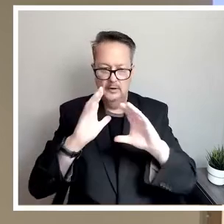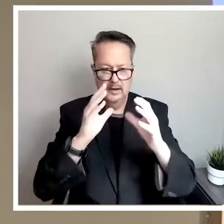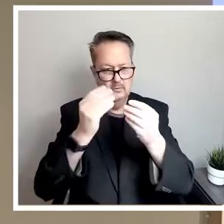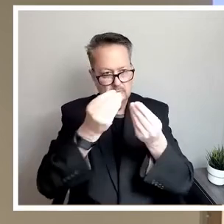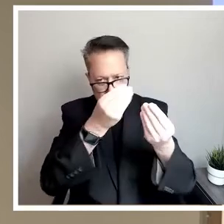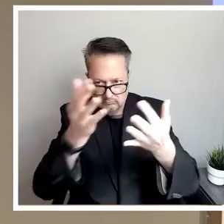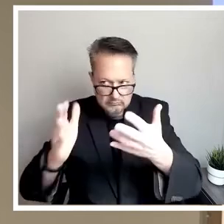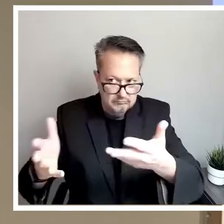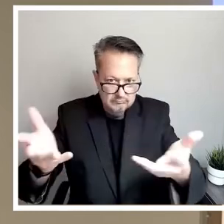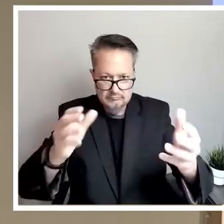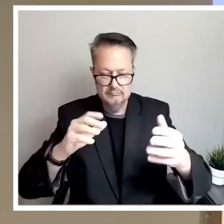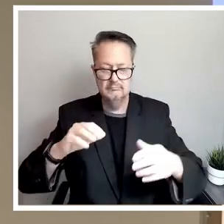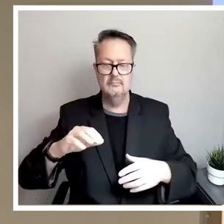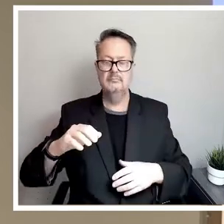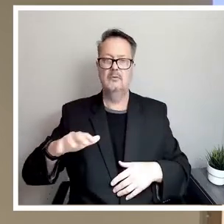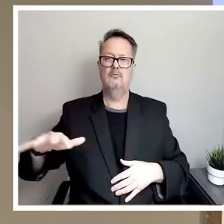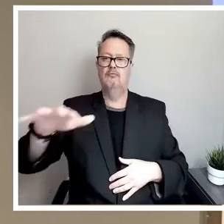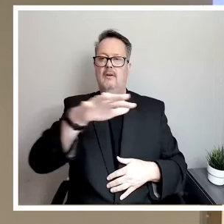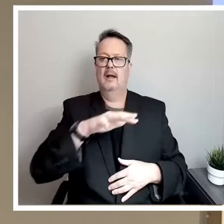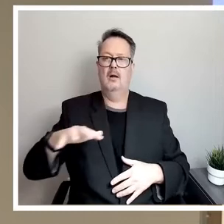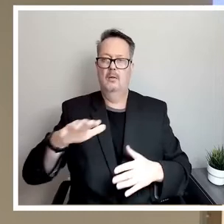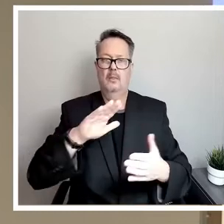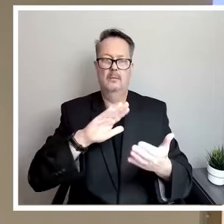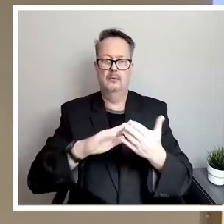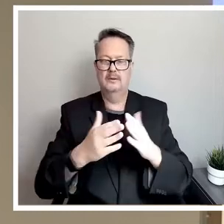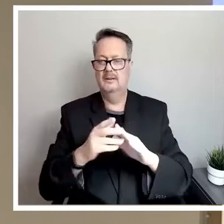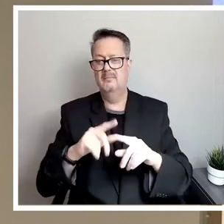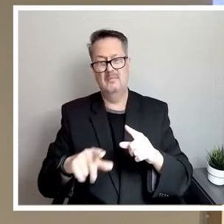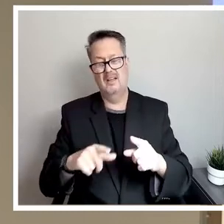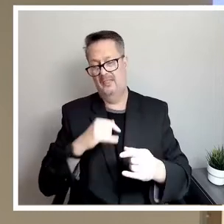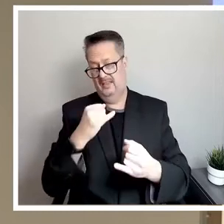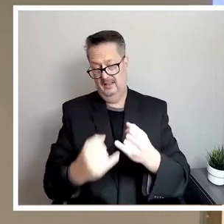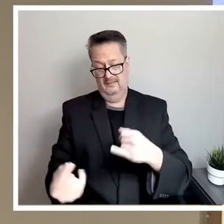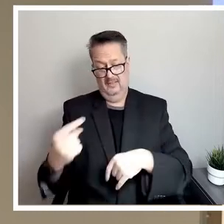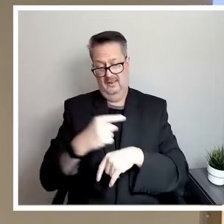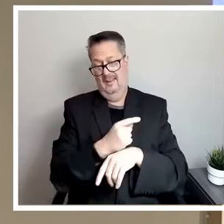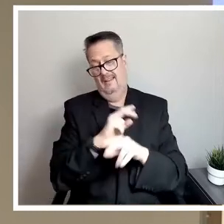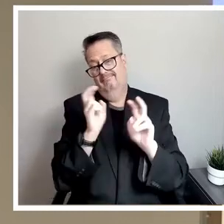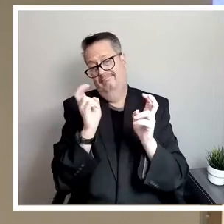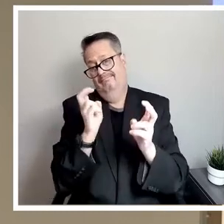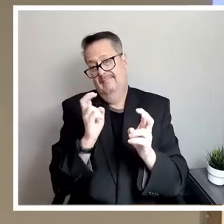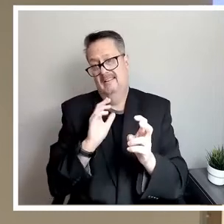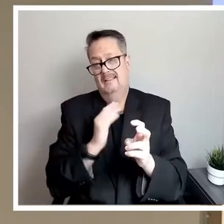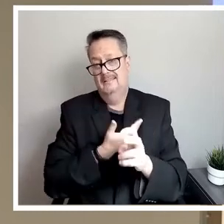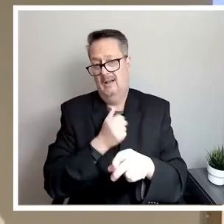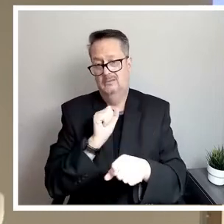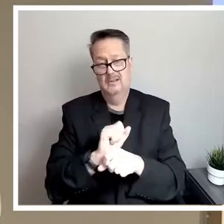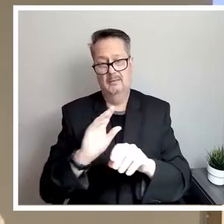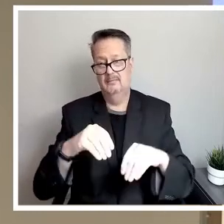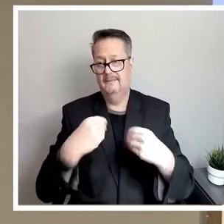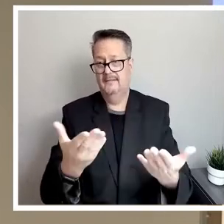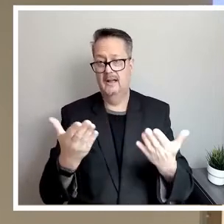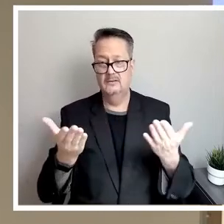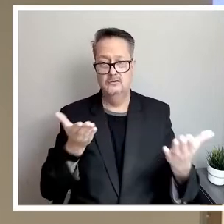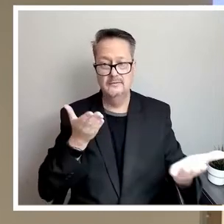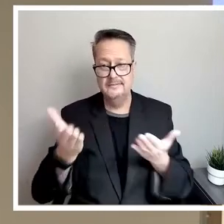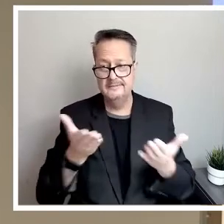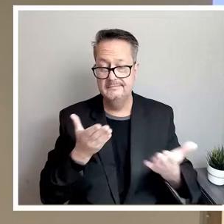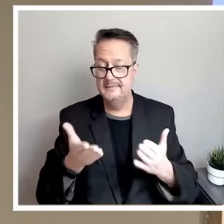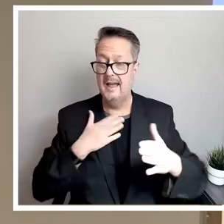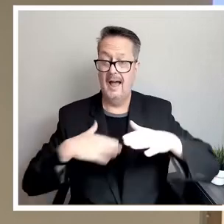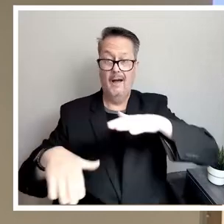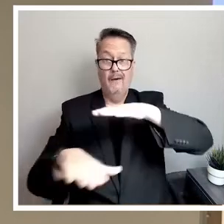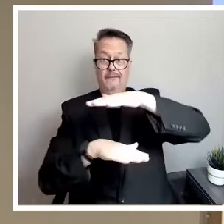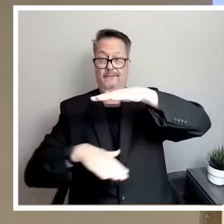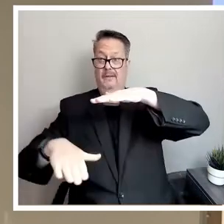community. But, you know, at the end of the day, it's our job to provide service. We are, you know, our fundamental purpose